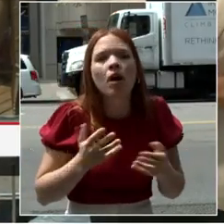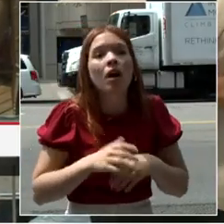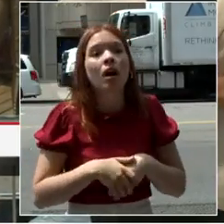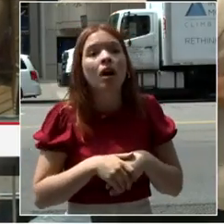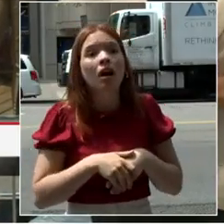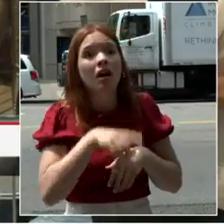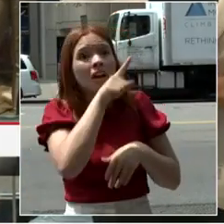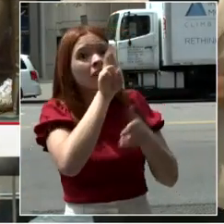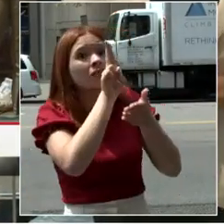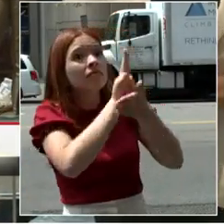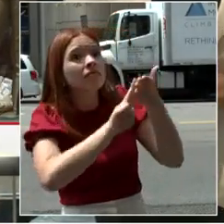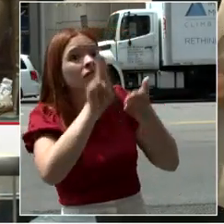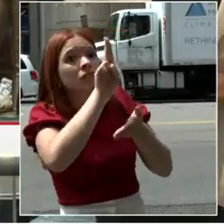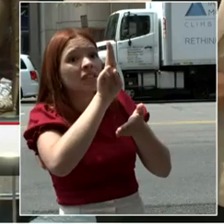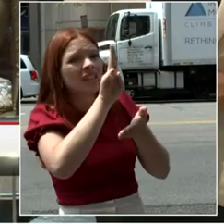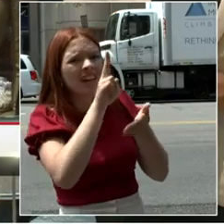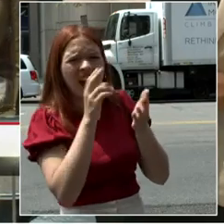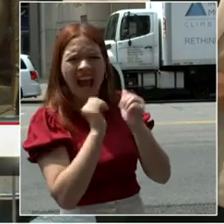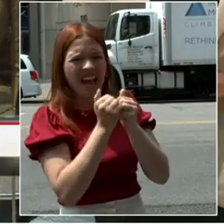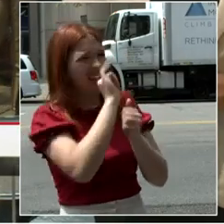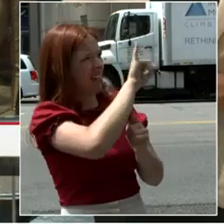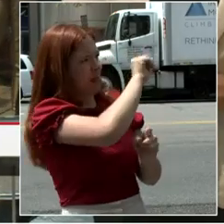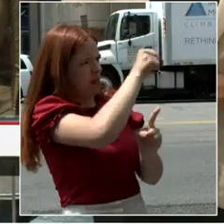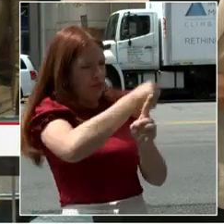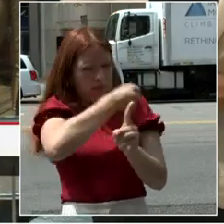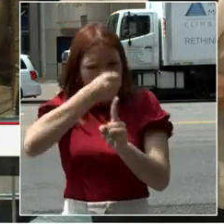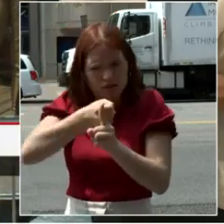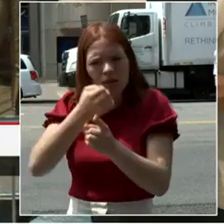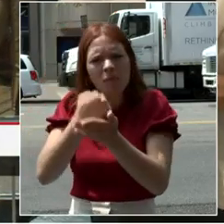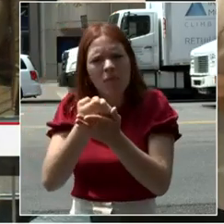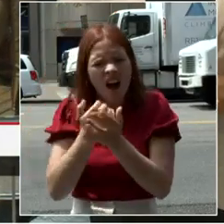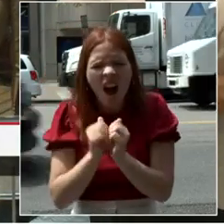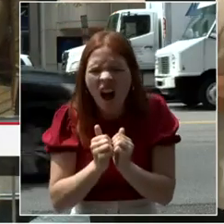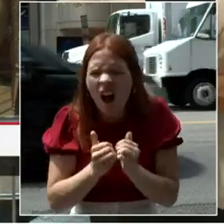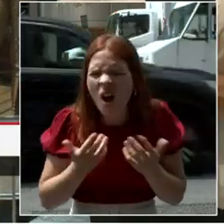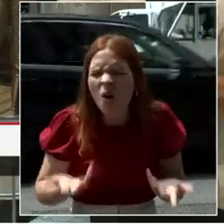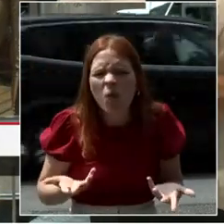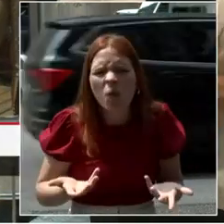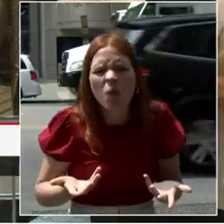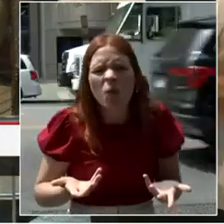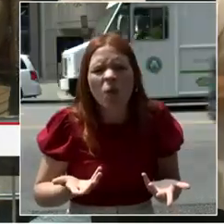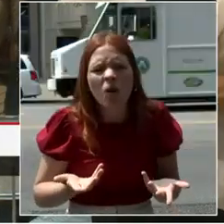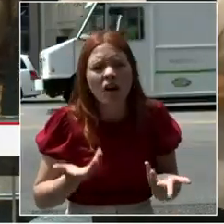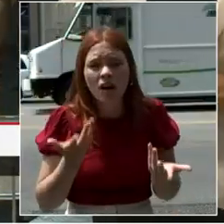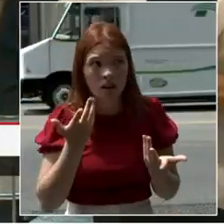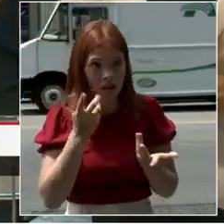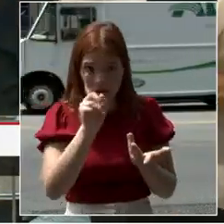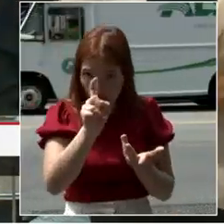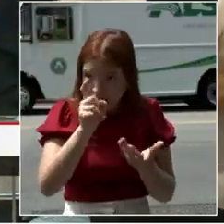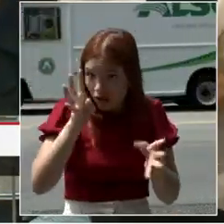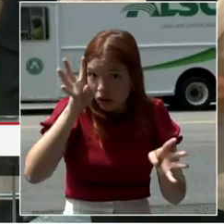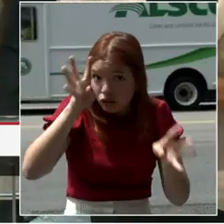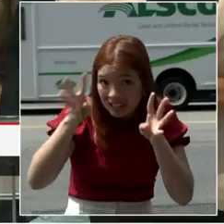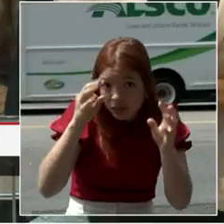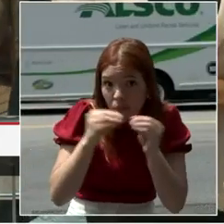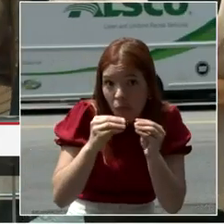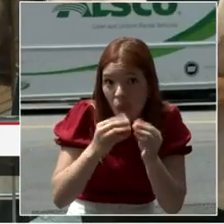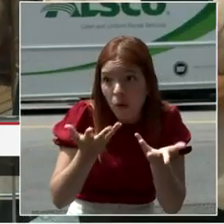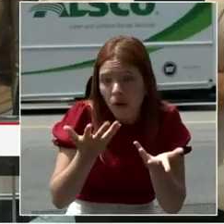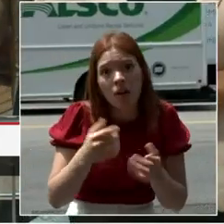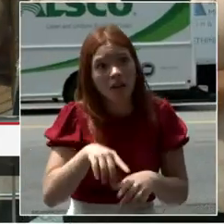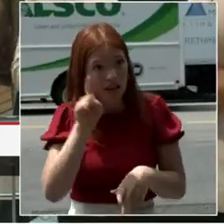on the economy here? Is it increased innovation? Is it increased a pipeline for jobs? Does it